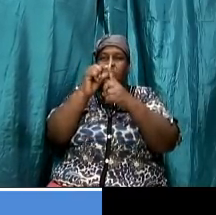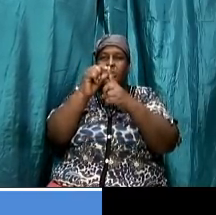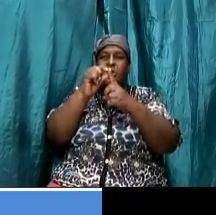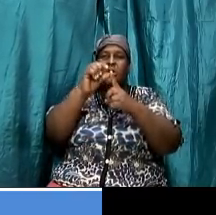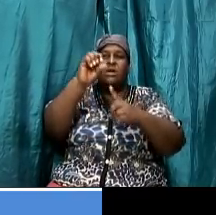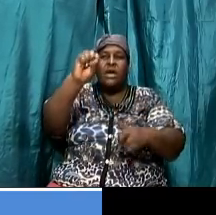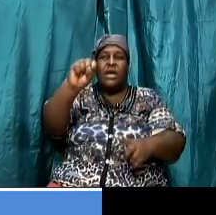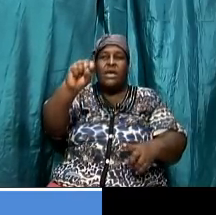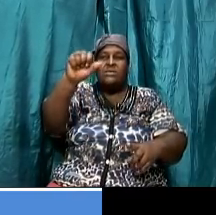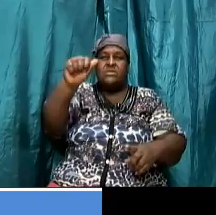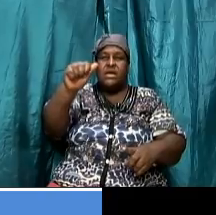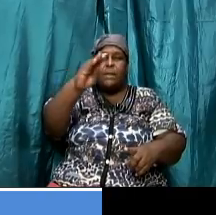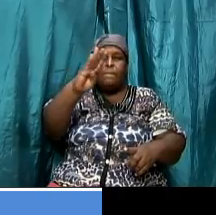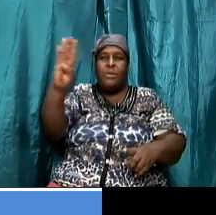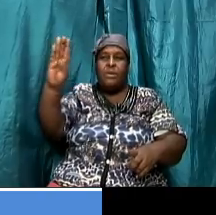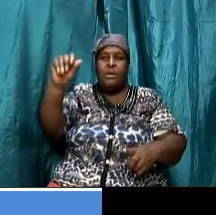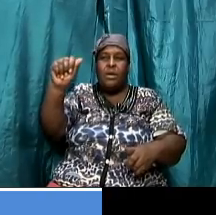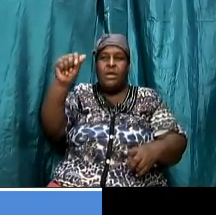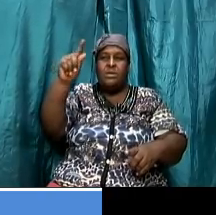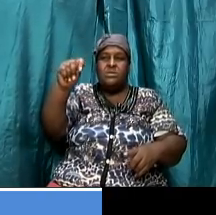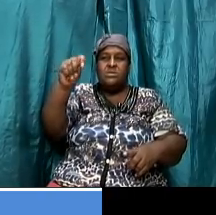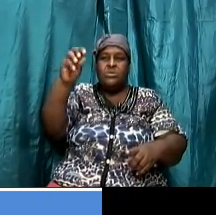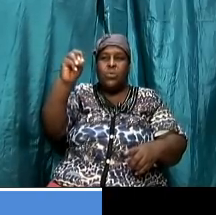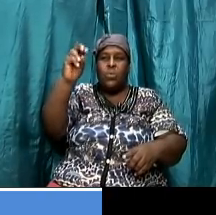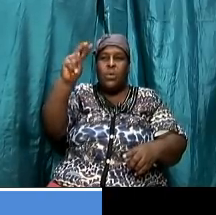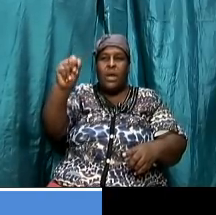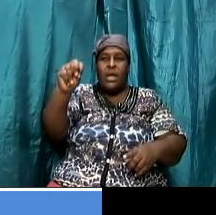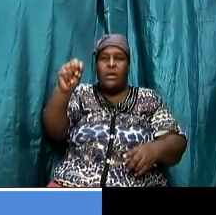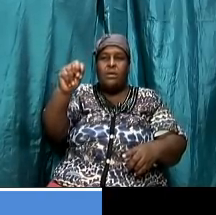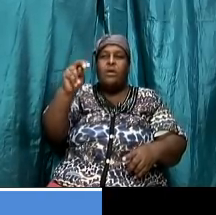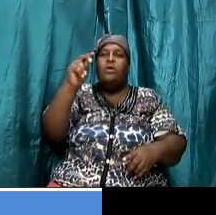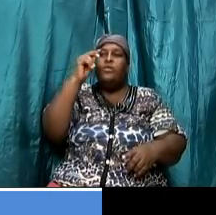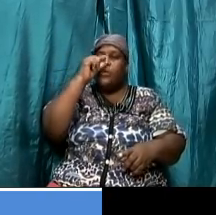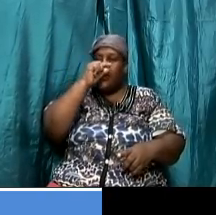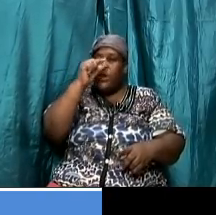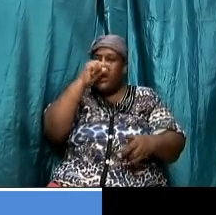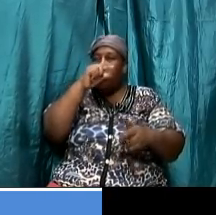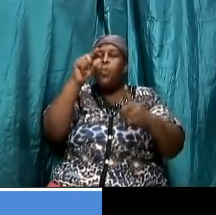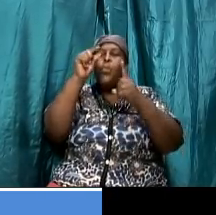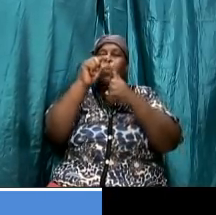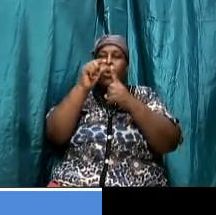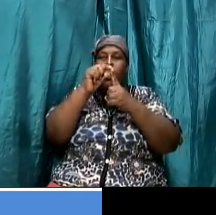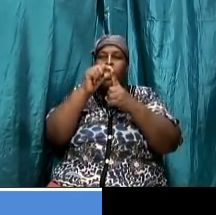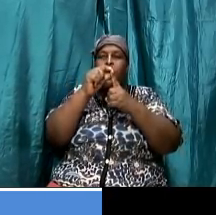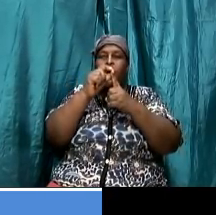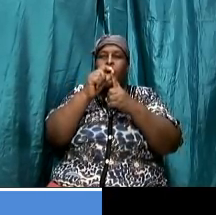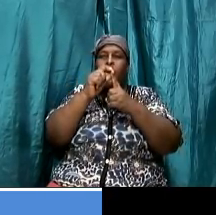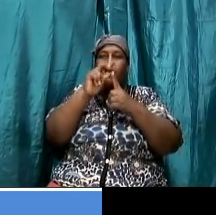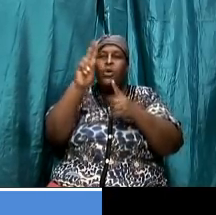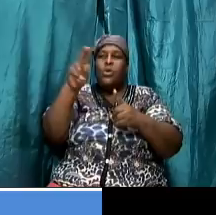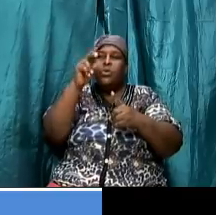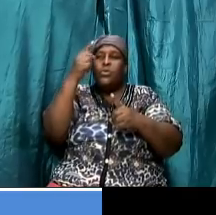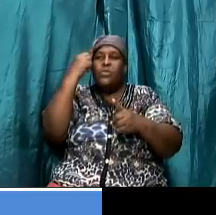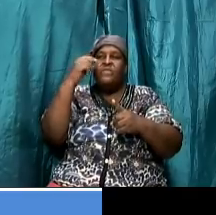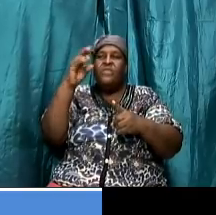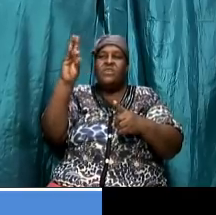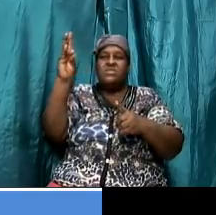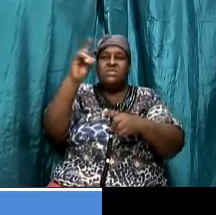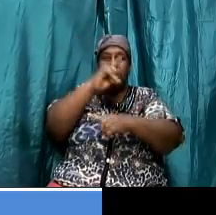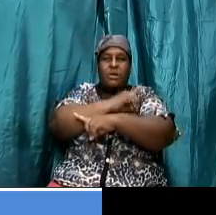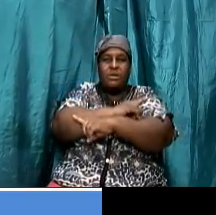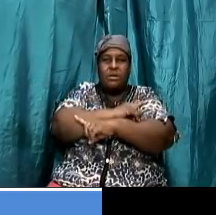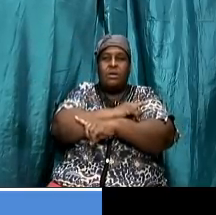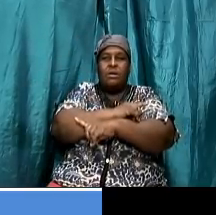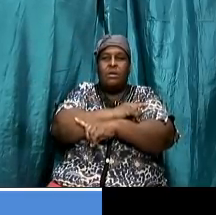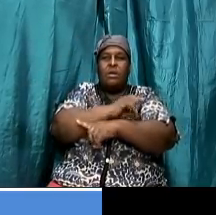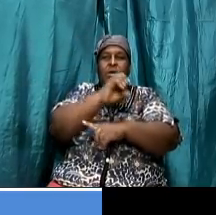so in colossians chapter 2 verse 16 to 17 the greek word used for sabbat days is sabbaton and every